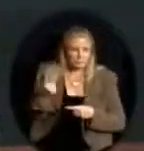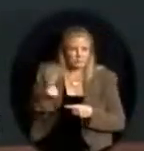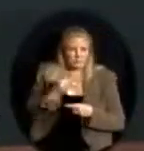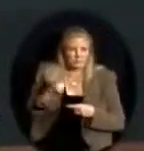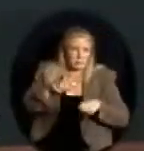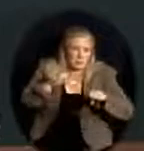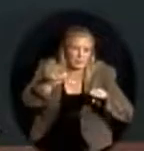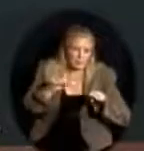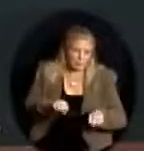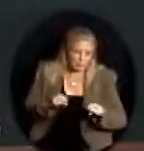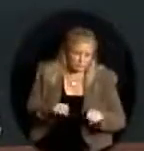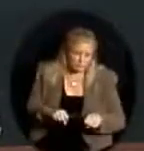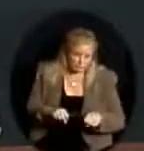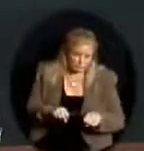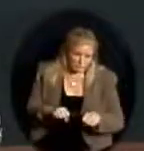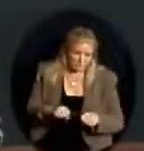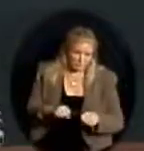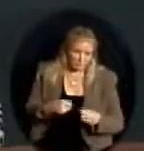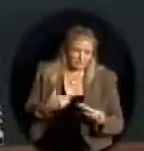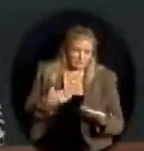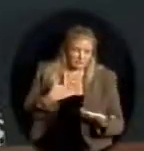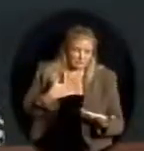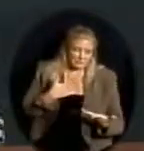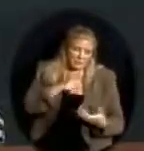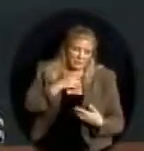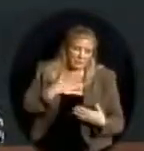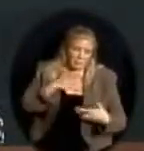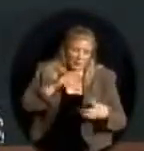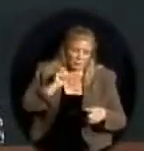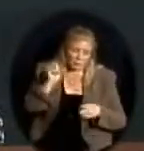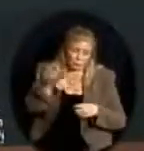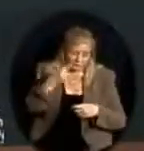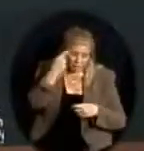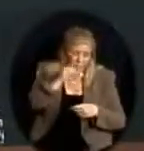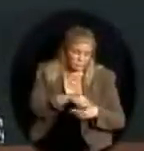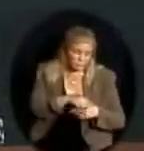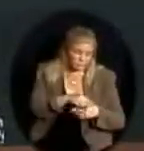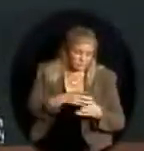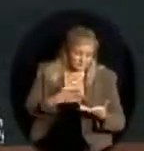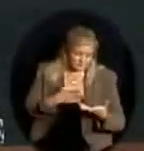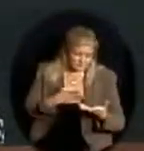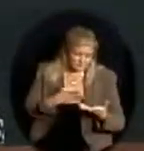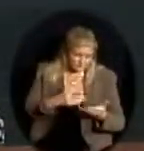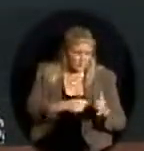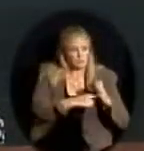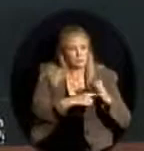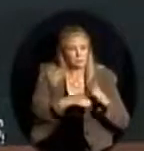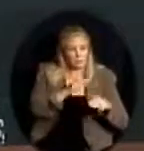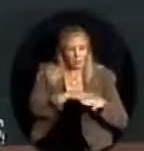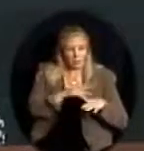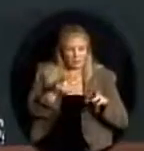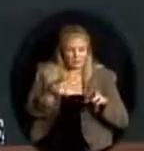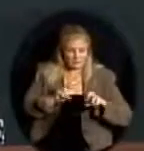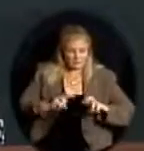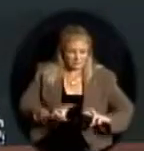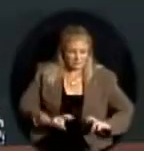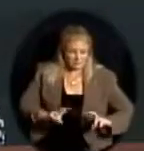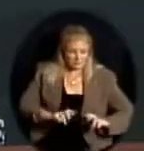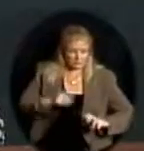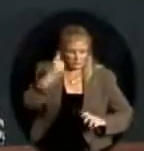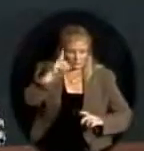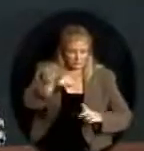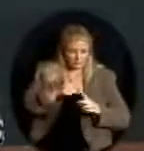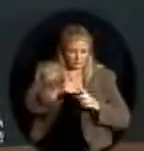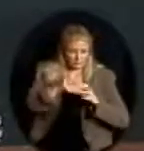Dr. Heinen or Dr. Benikowski is, for example, on the assessment of special